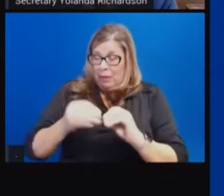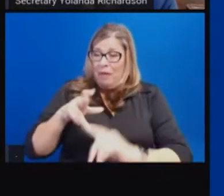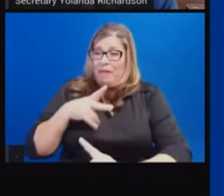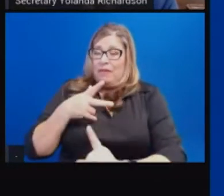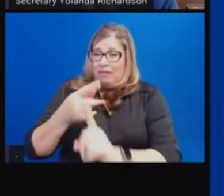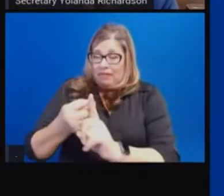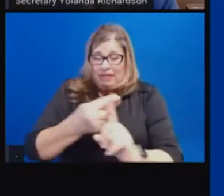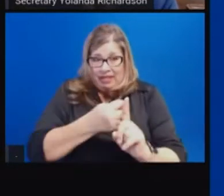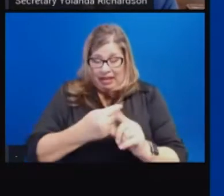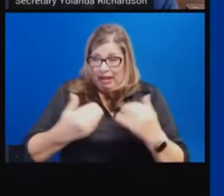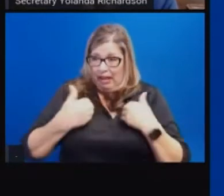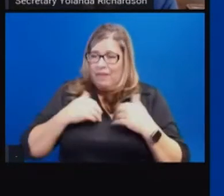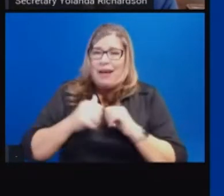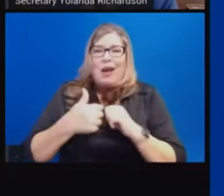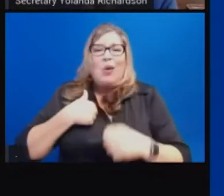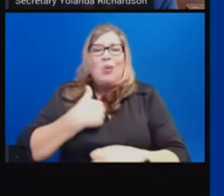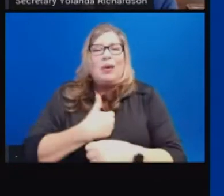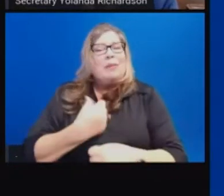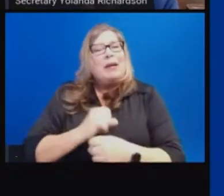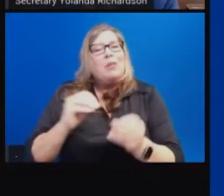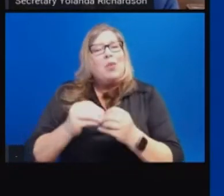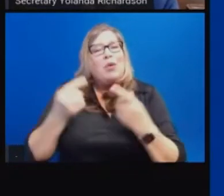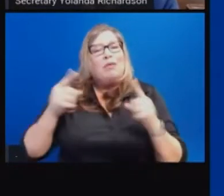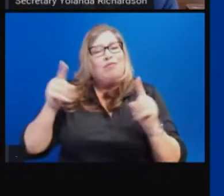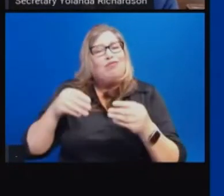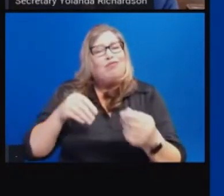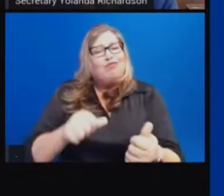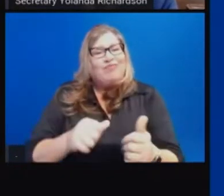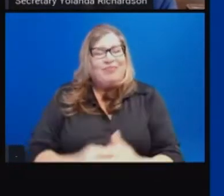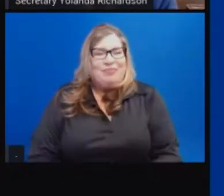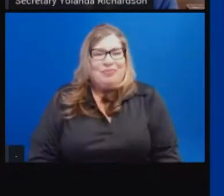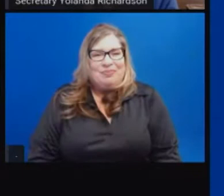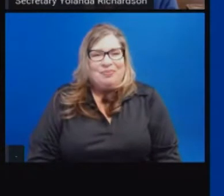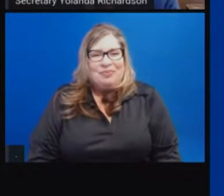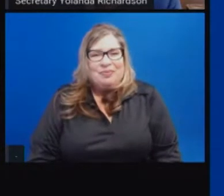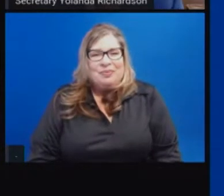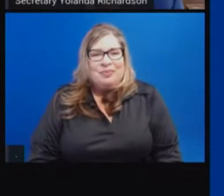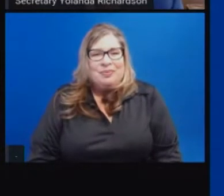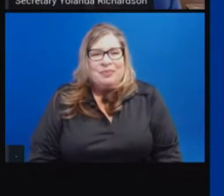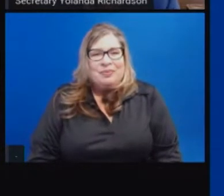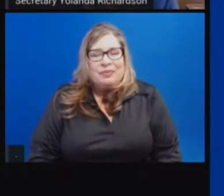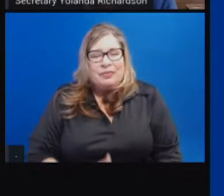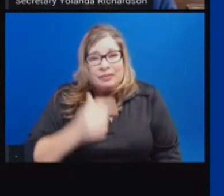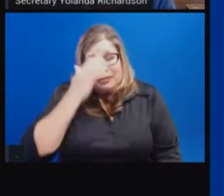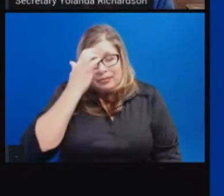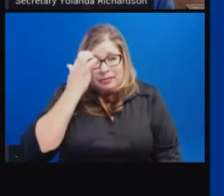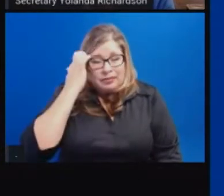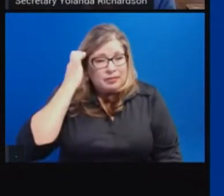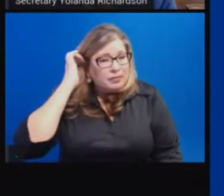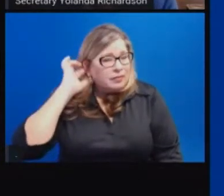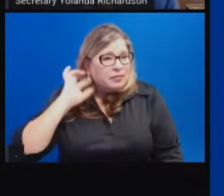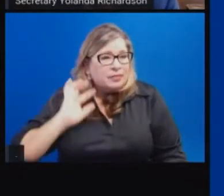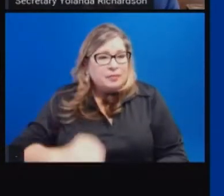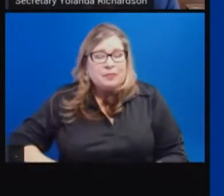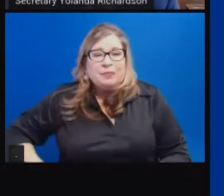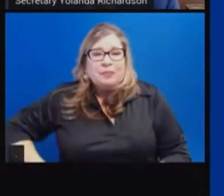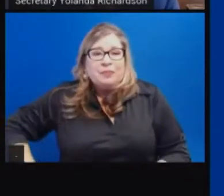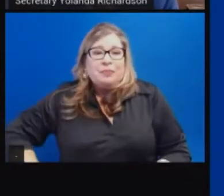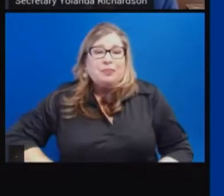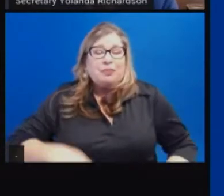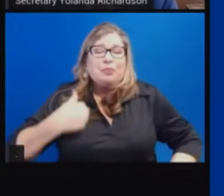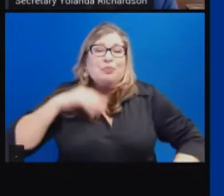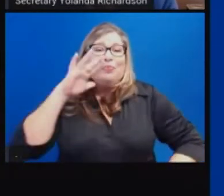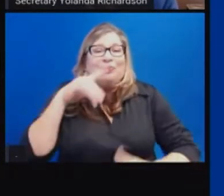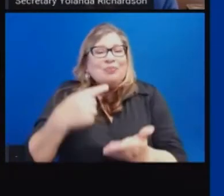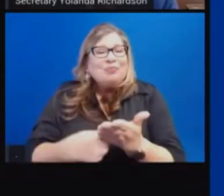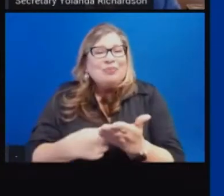effort. Next slide, please. Oh, we're there. So let's talk about what we've learned. So Dr. Galley